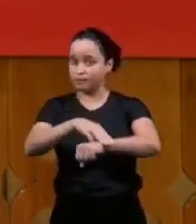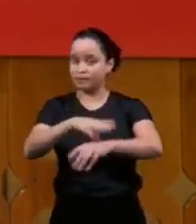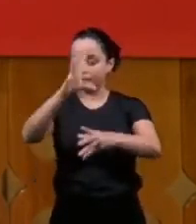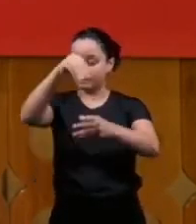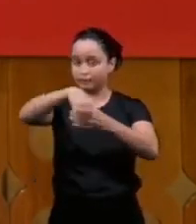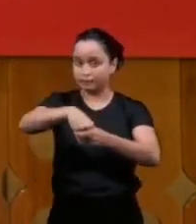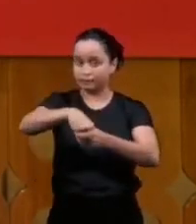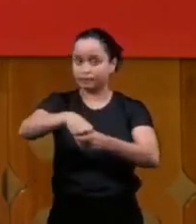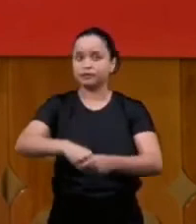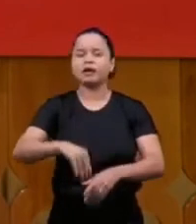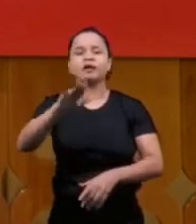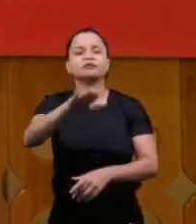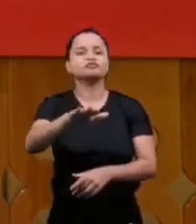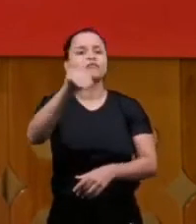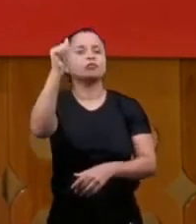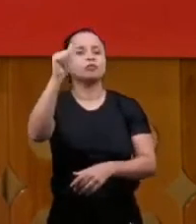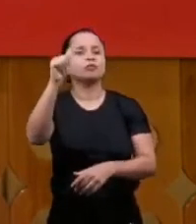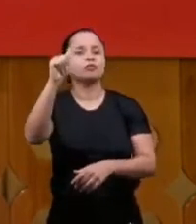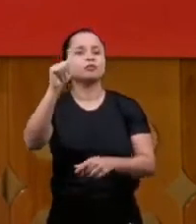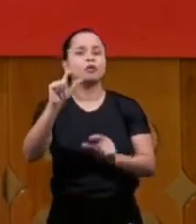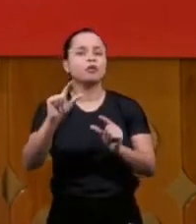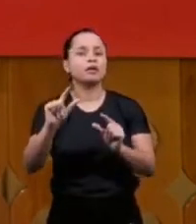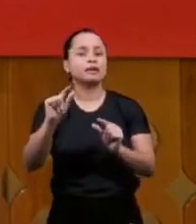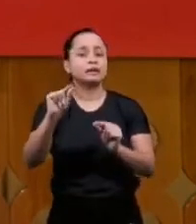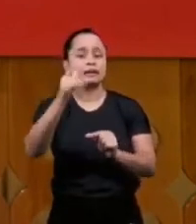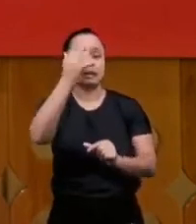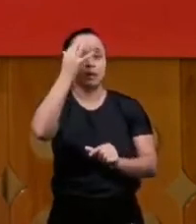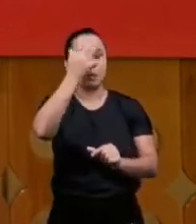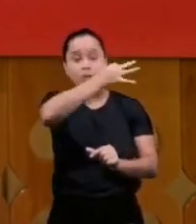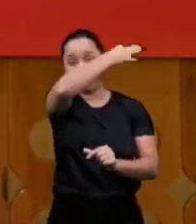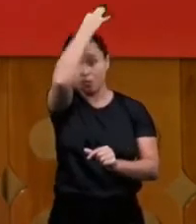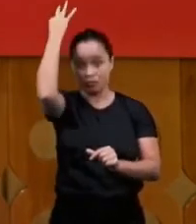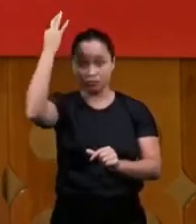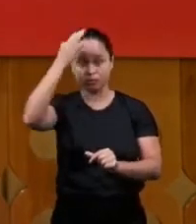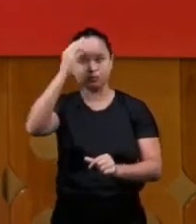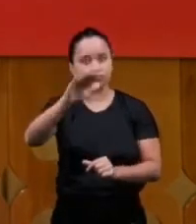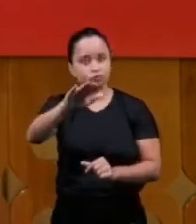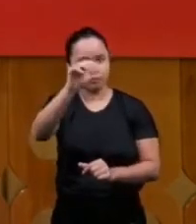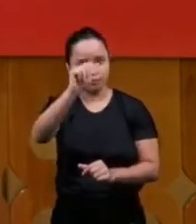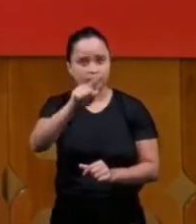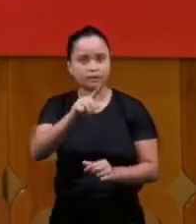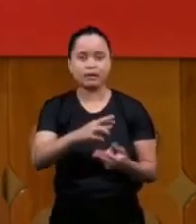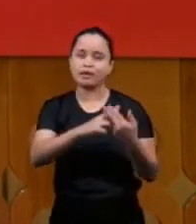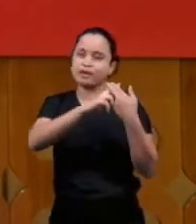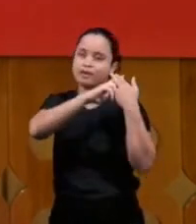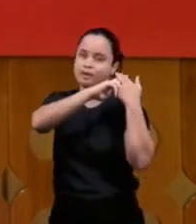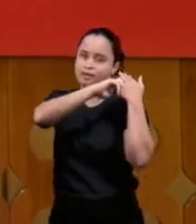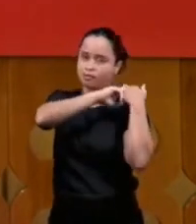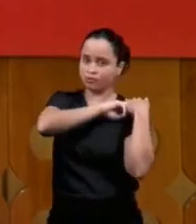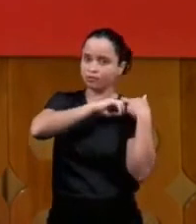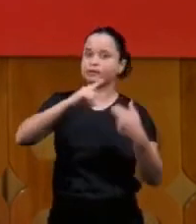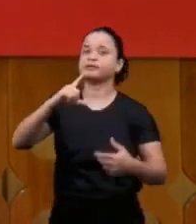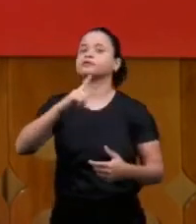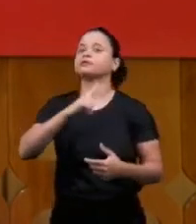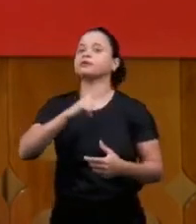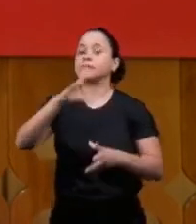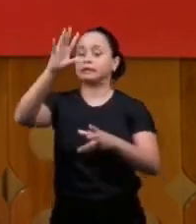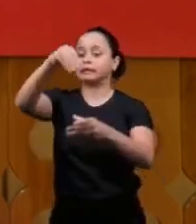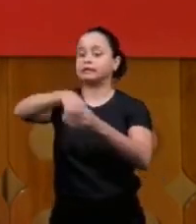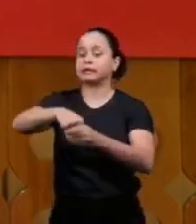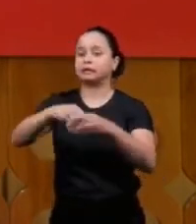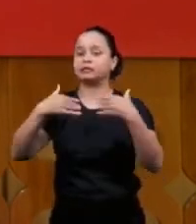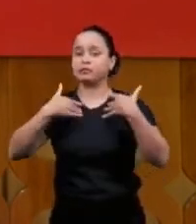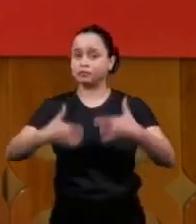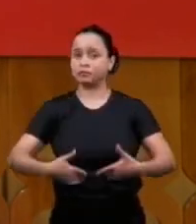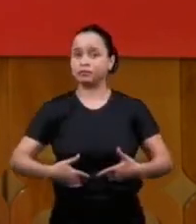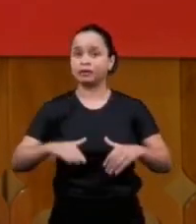is a call of the Holy Spirit to do a function in the body that's why we repeat this in the book to